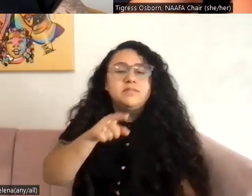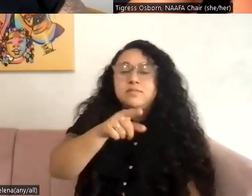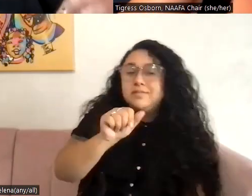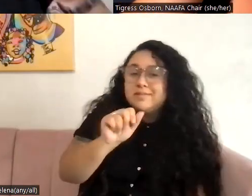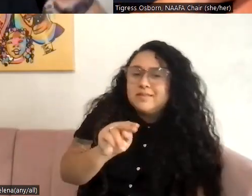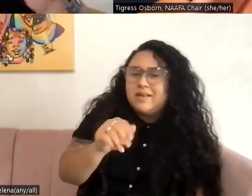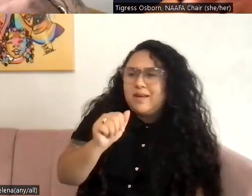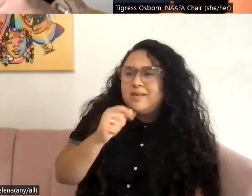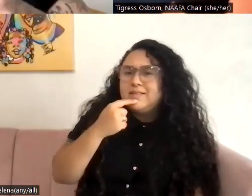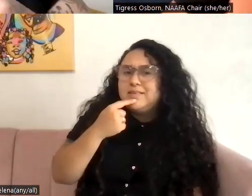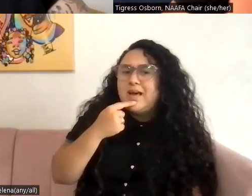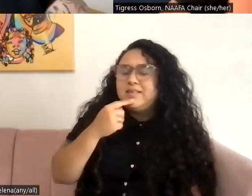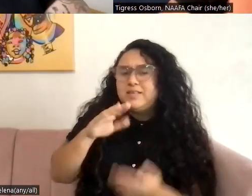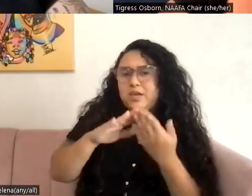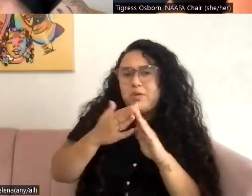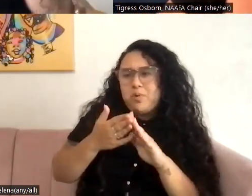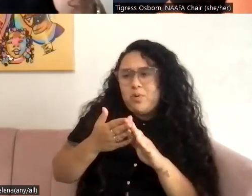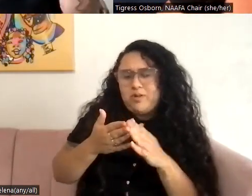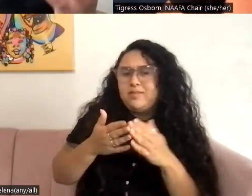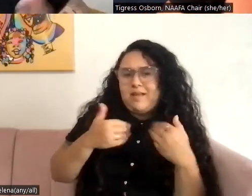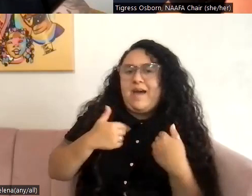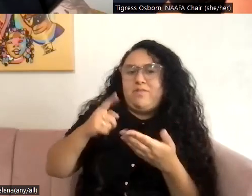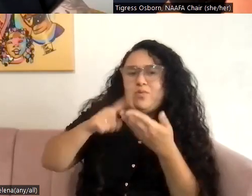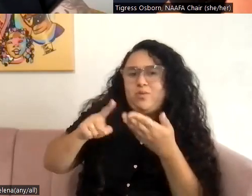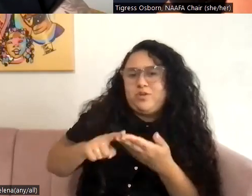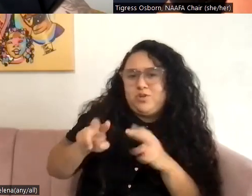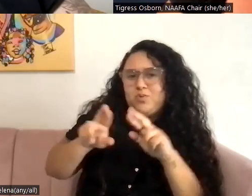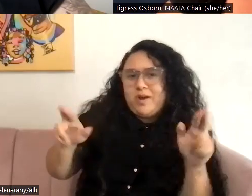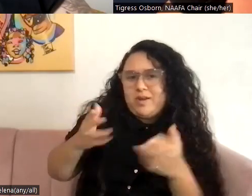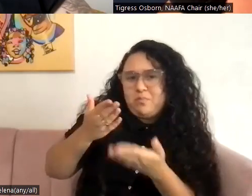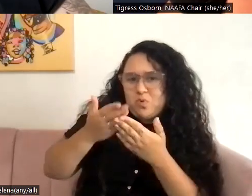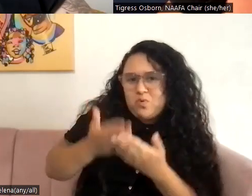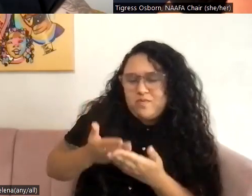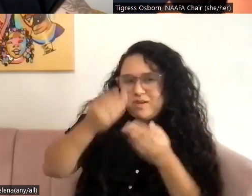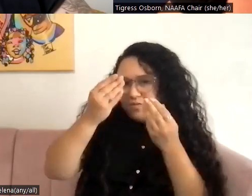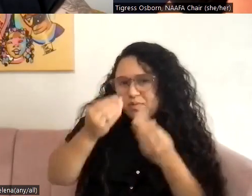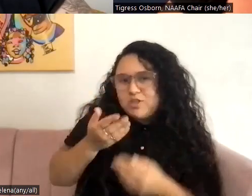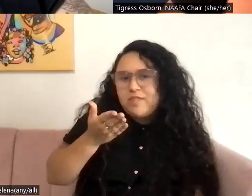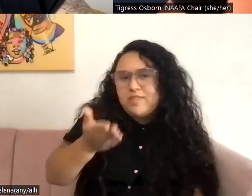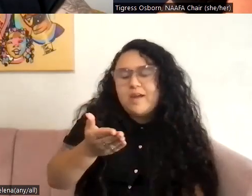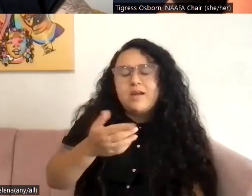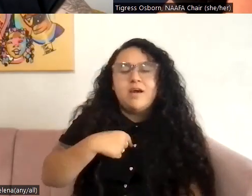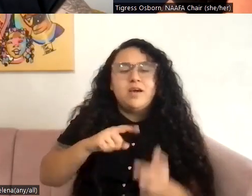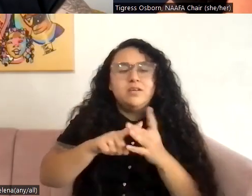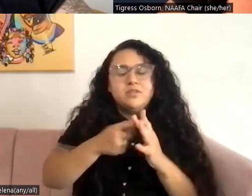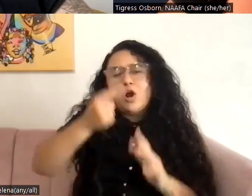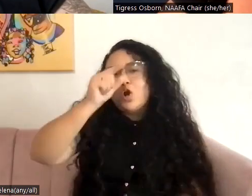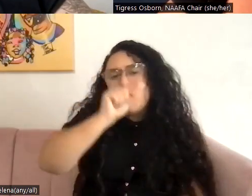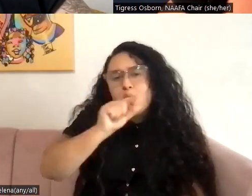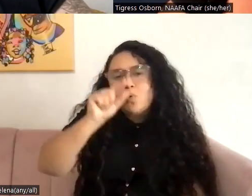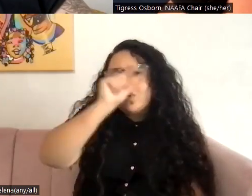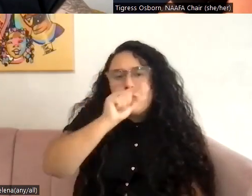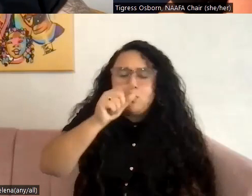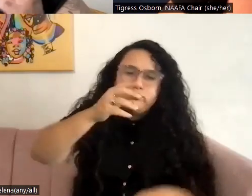really the research hub that we always needed. That's the thing I found is, so I started just Googling and. You're going to get